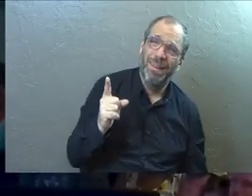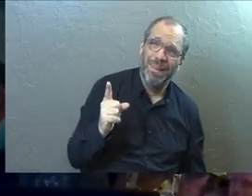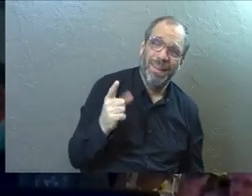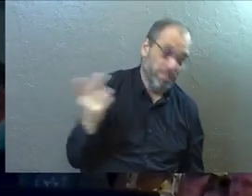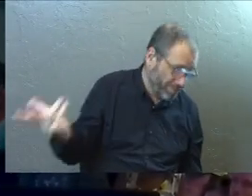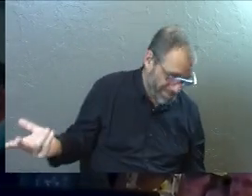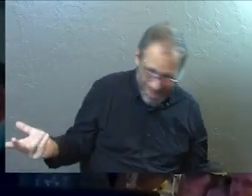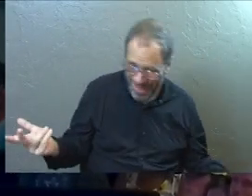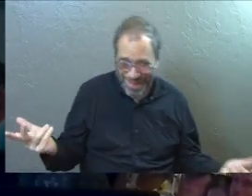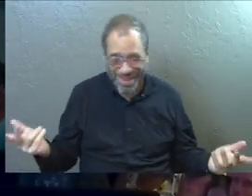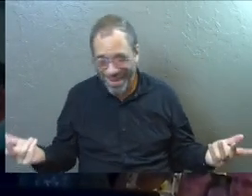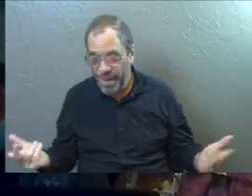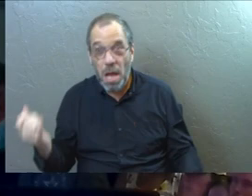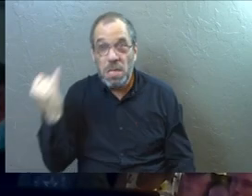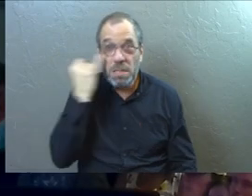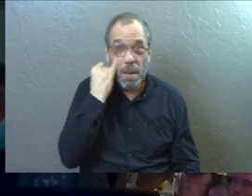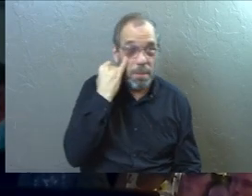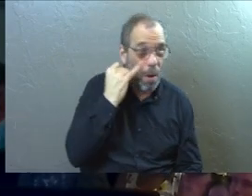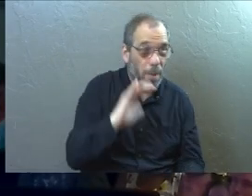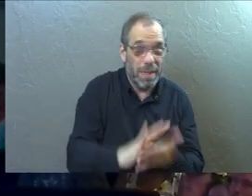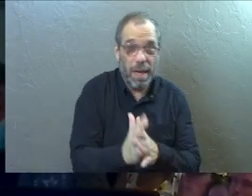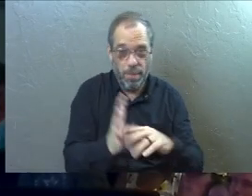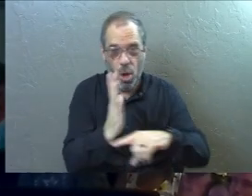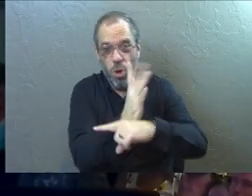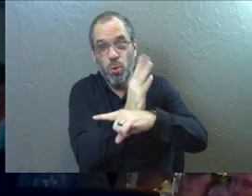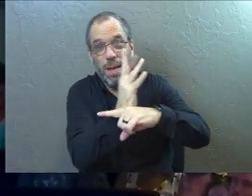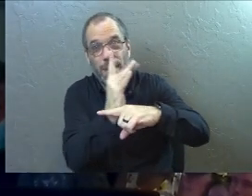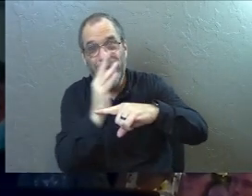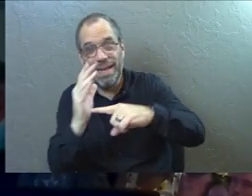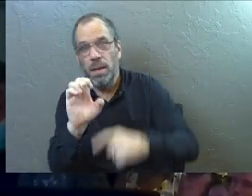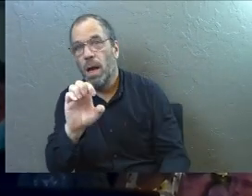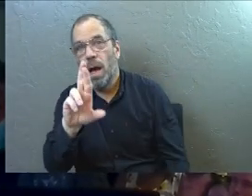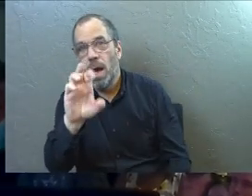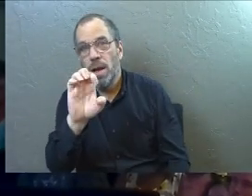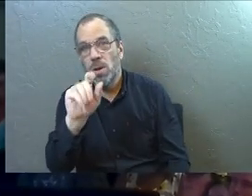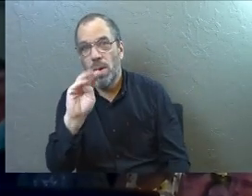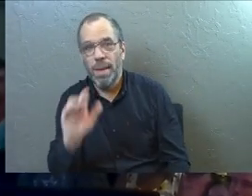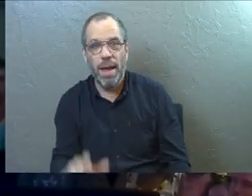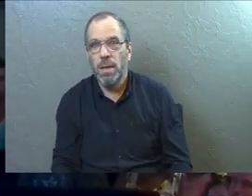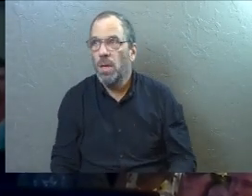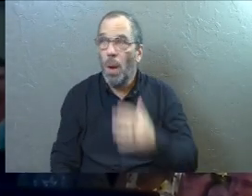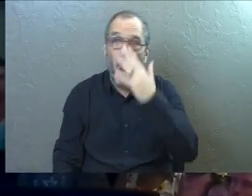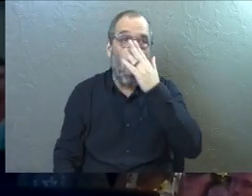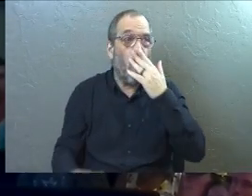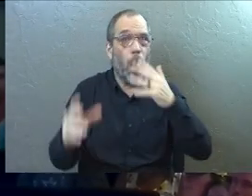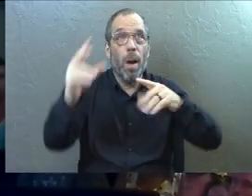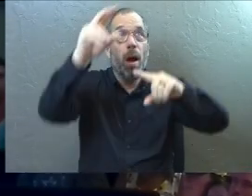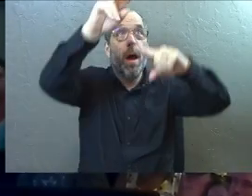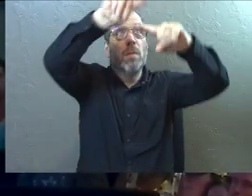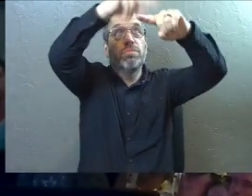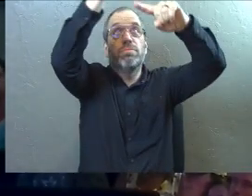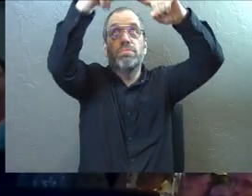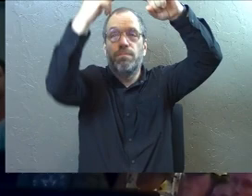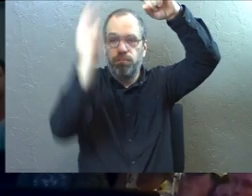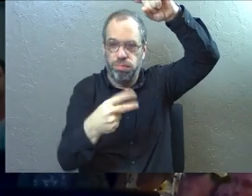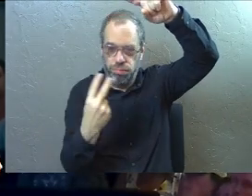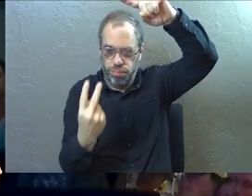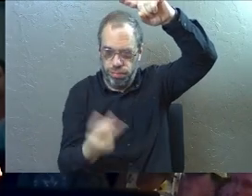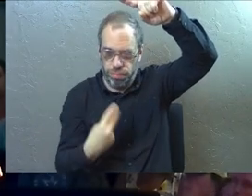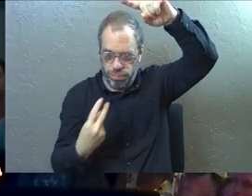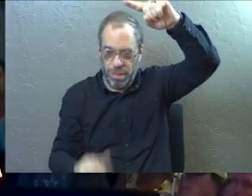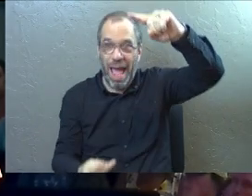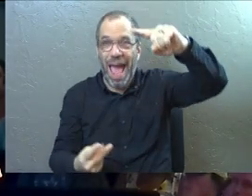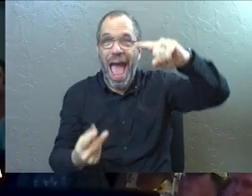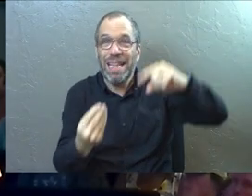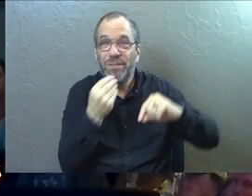Right? Like, like what if some of us get cremated and what if a sailor falls over the edge, edge of a ship and 20